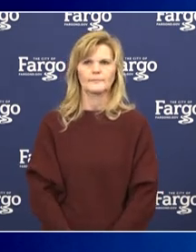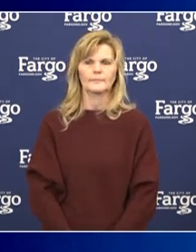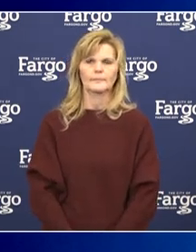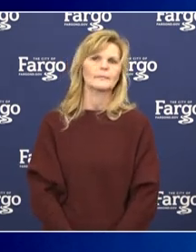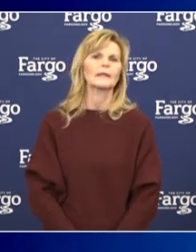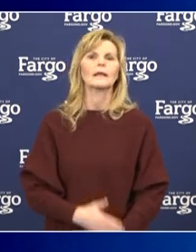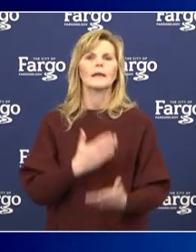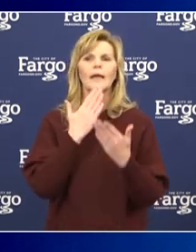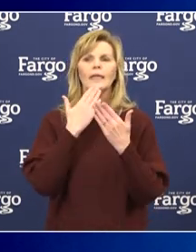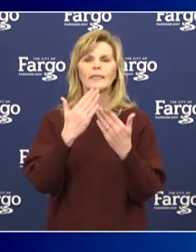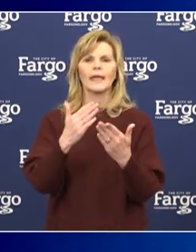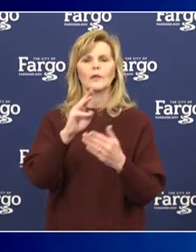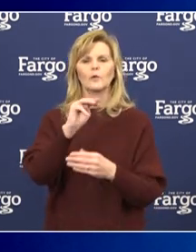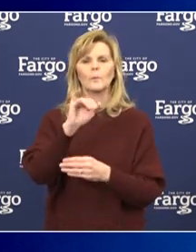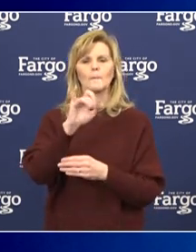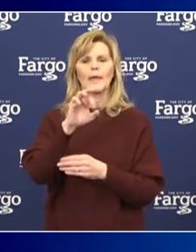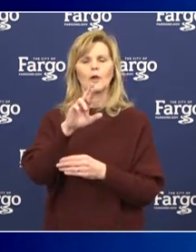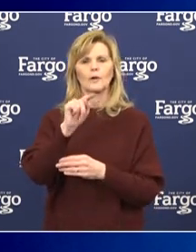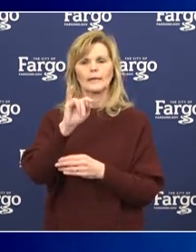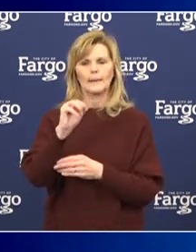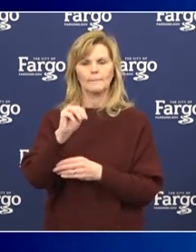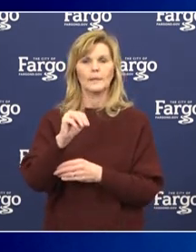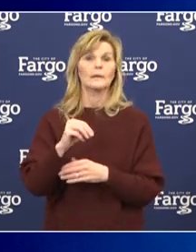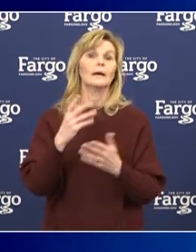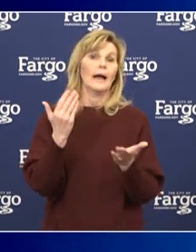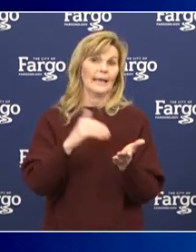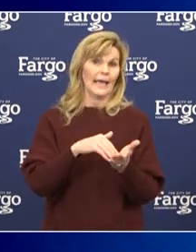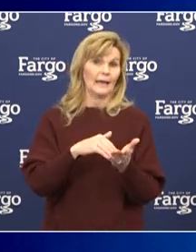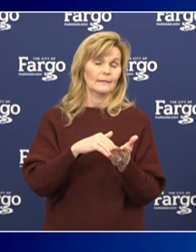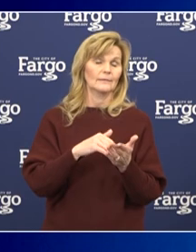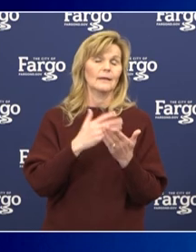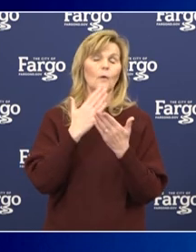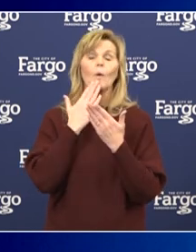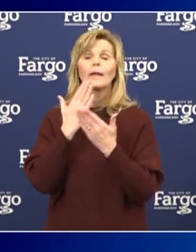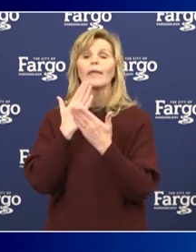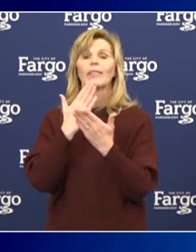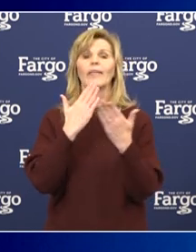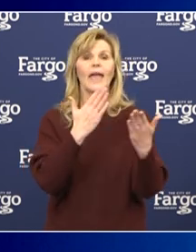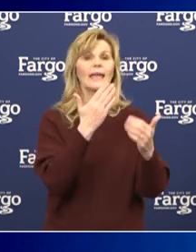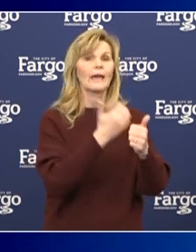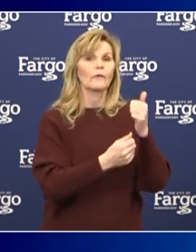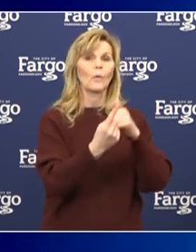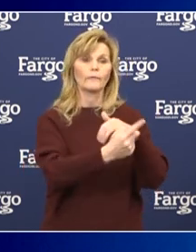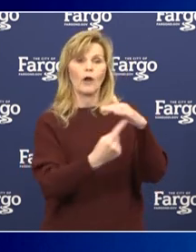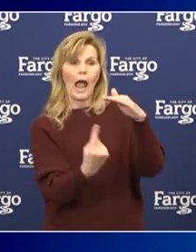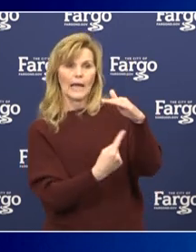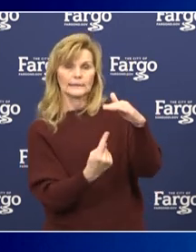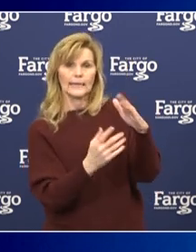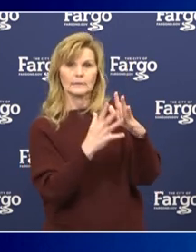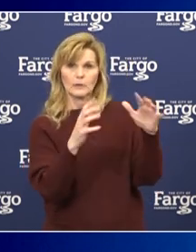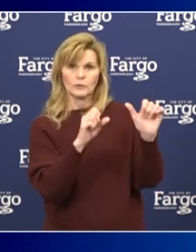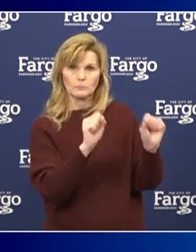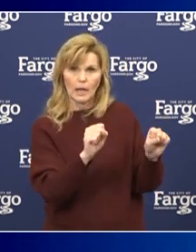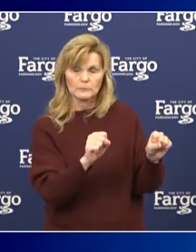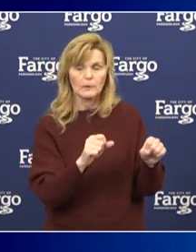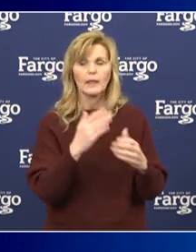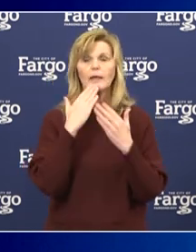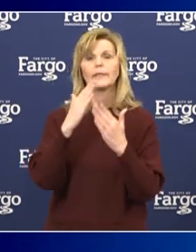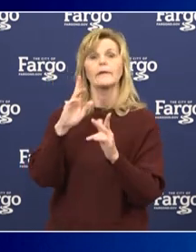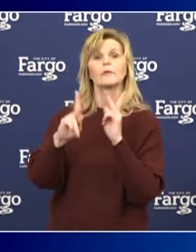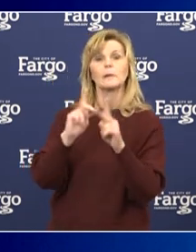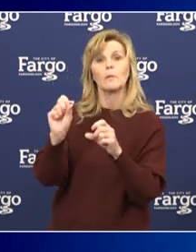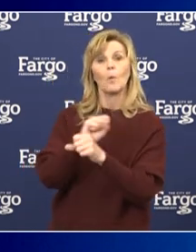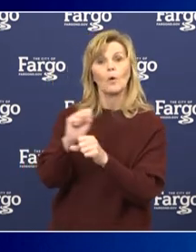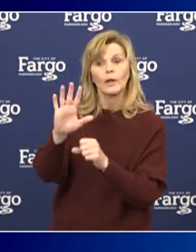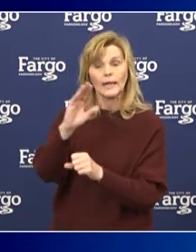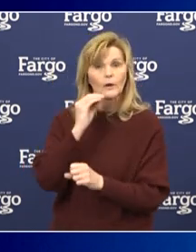Thank you, Mayor. First, I'll repeat what everyone else says as well. Thank you for everyone's self-quarantining. Thank you for those people working at home. And thank you for you taking